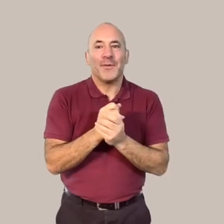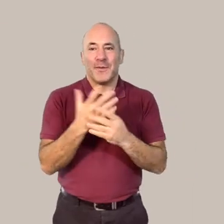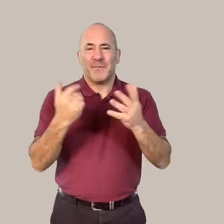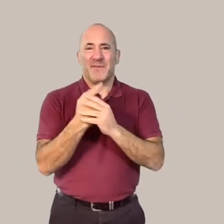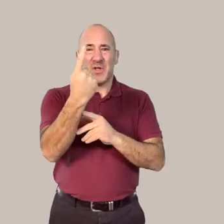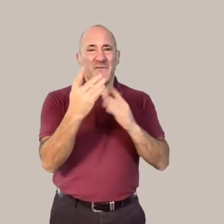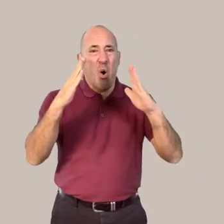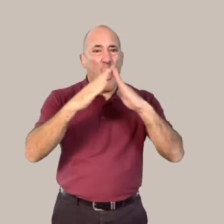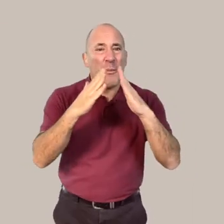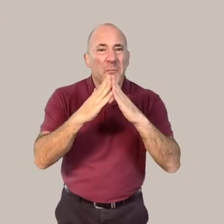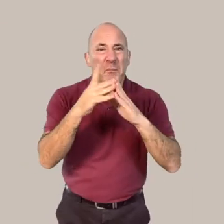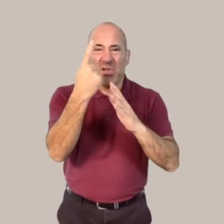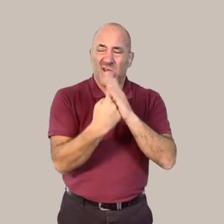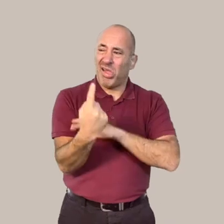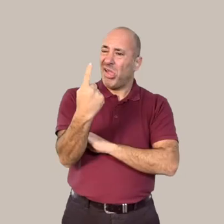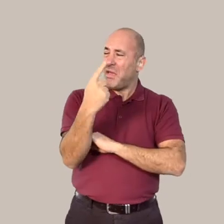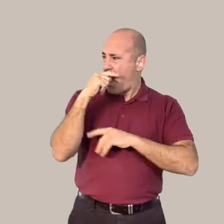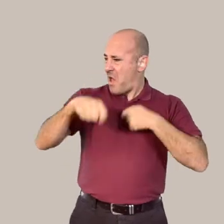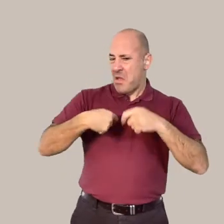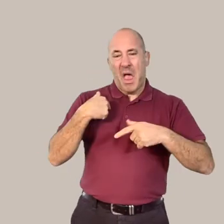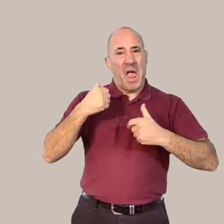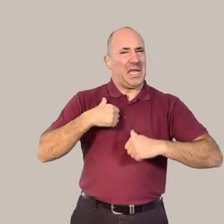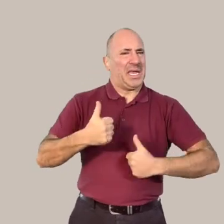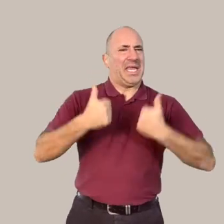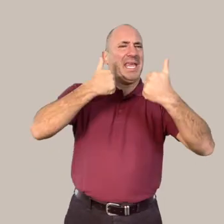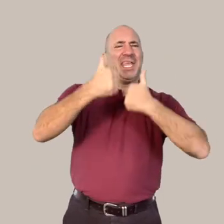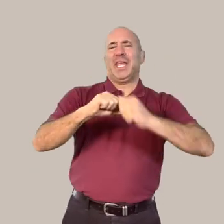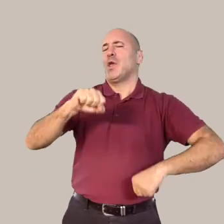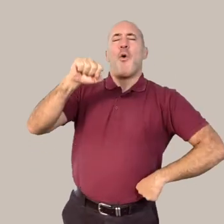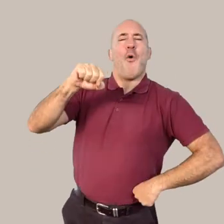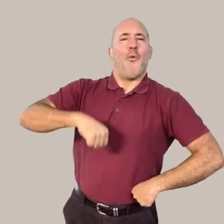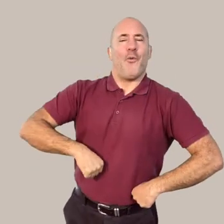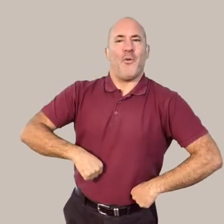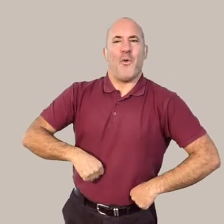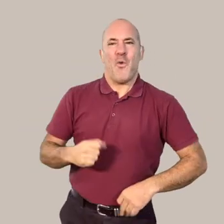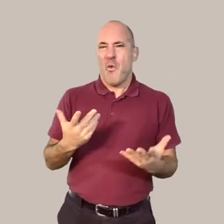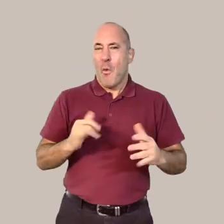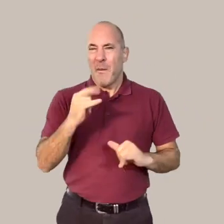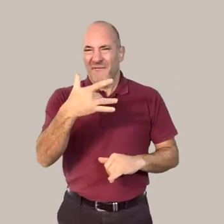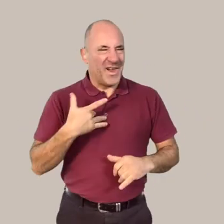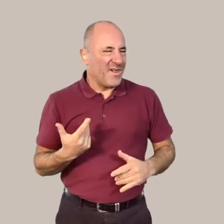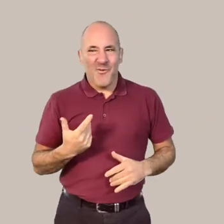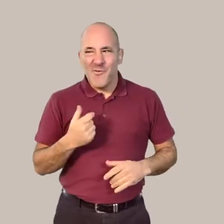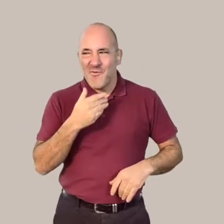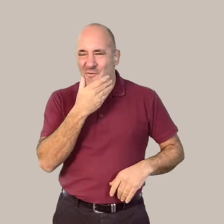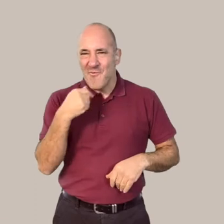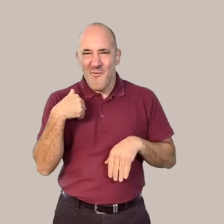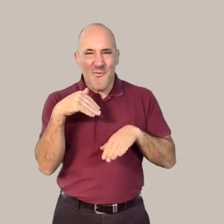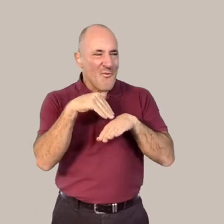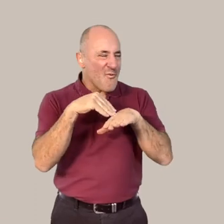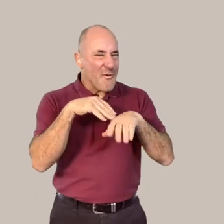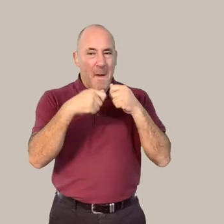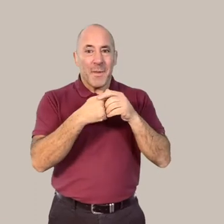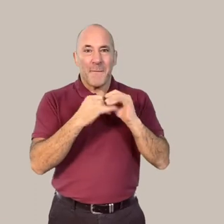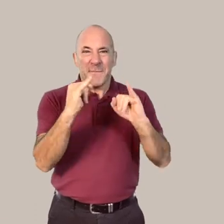so if you're at home and you're alone you can be a hero or if you're feeling naughty you can